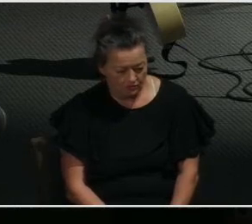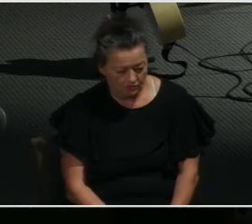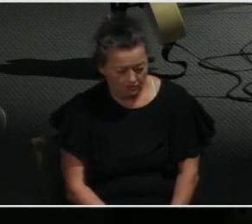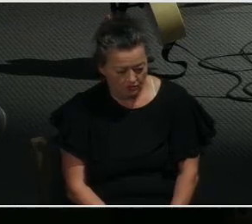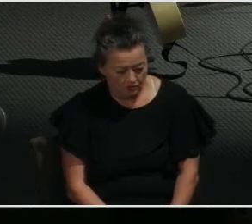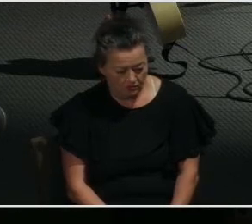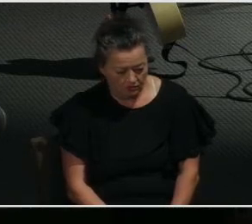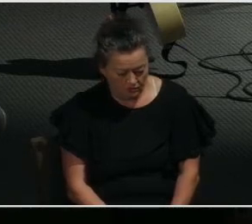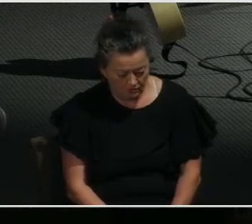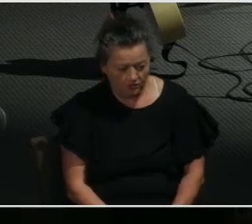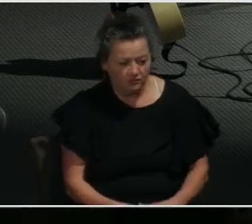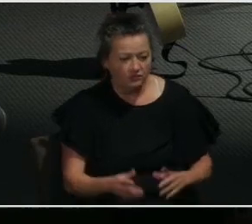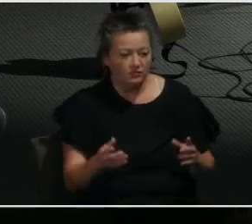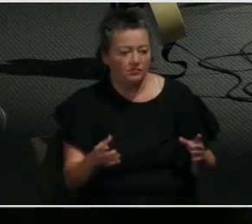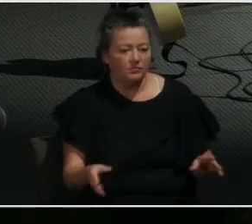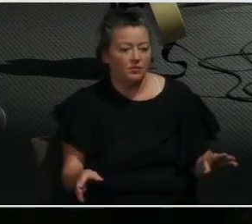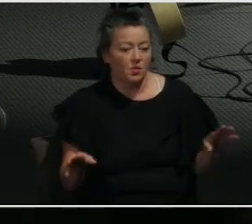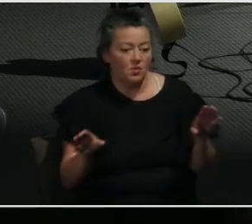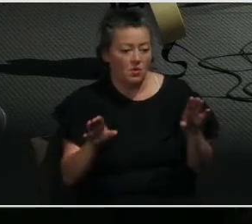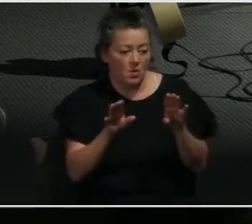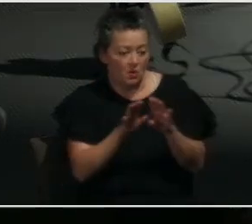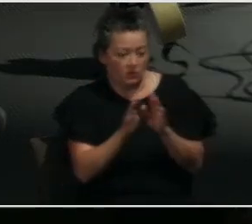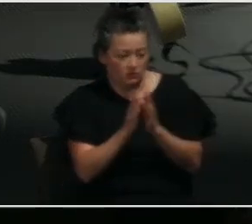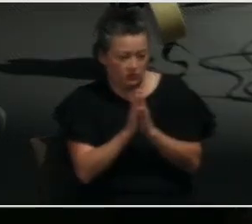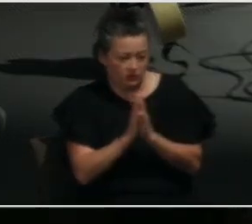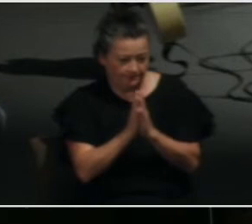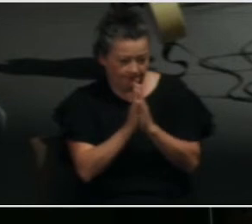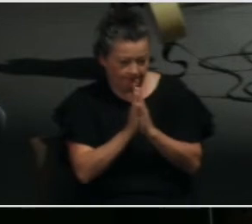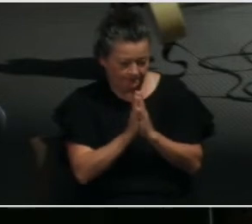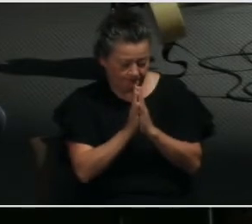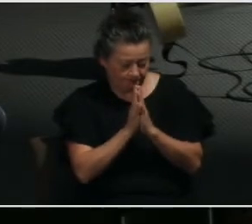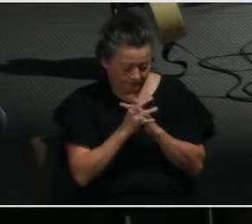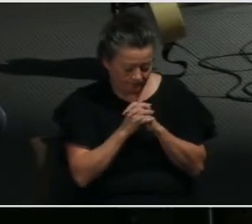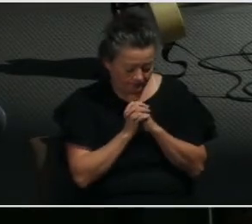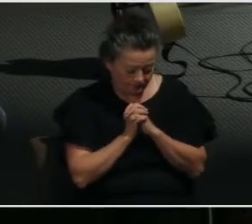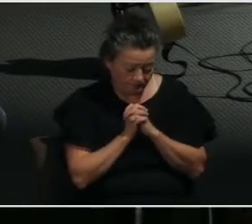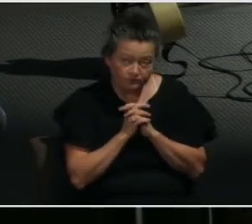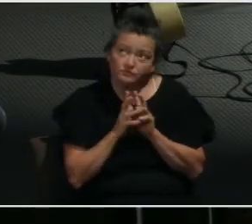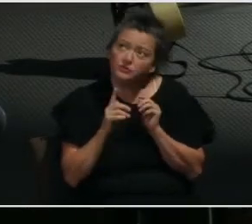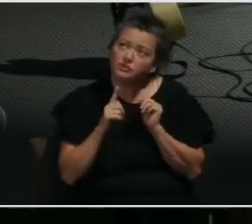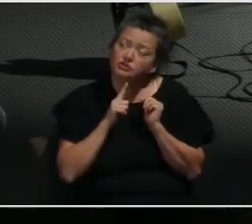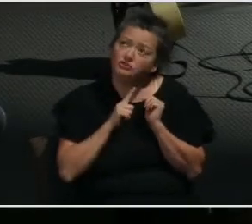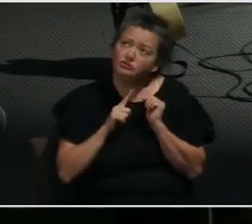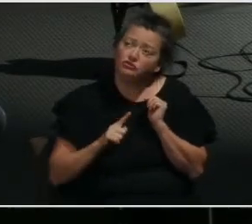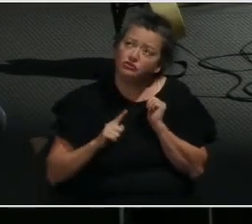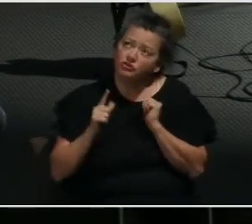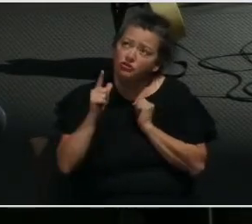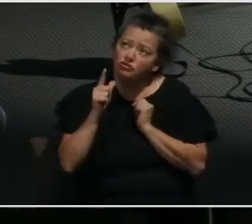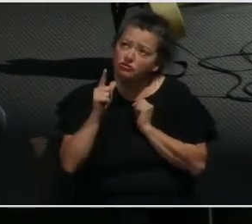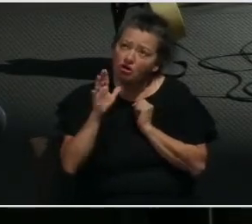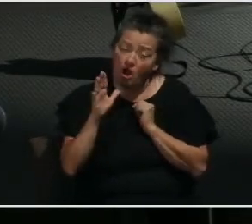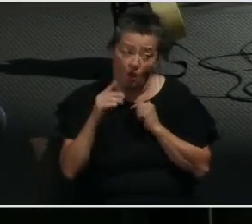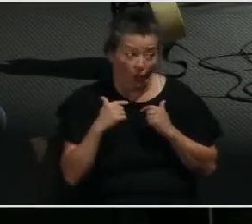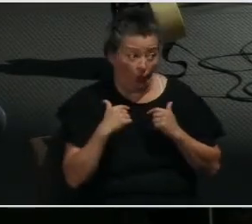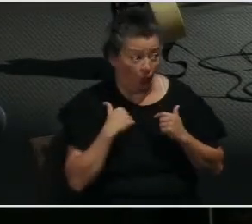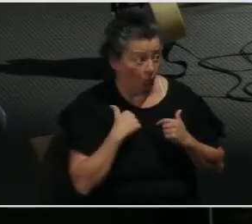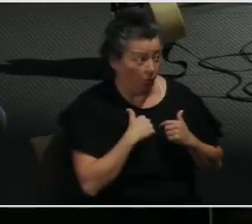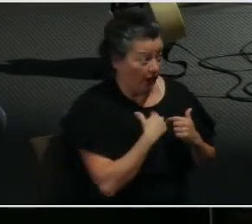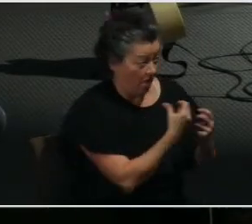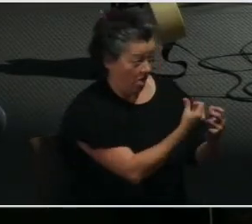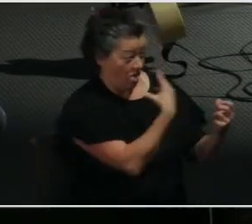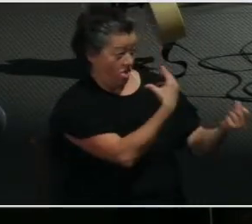And Lord God, we are immersed in the world's wisdom,